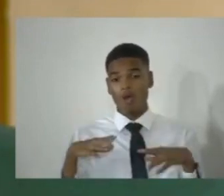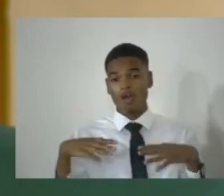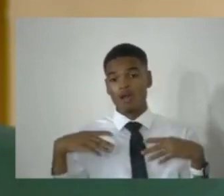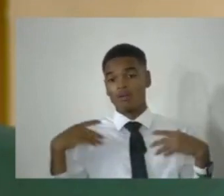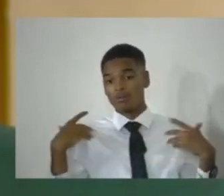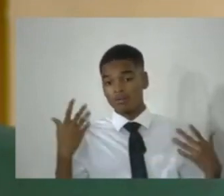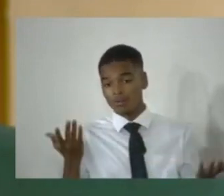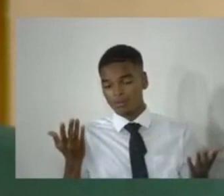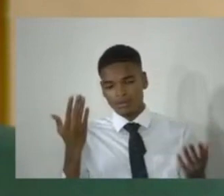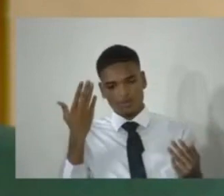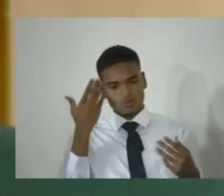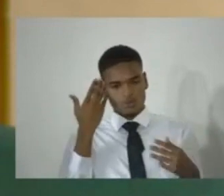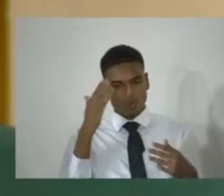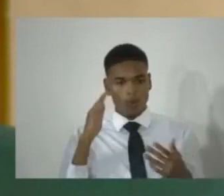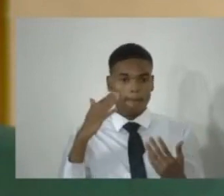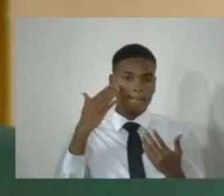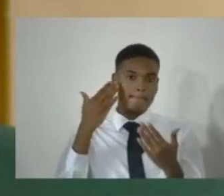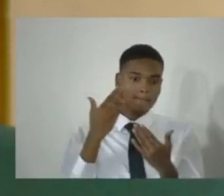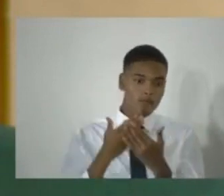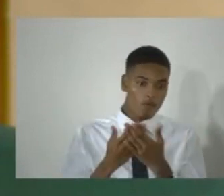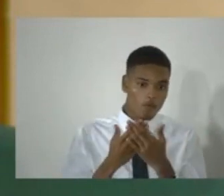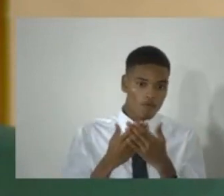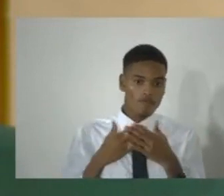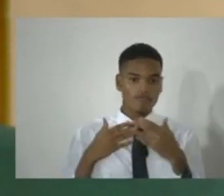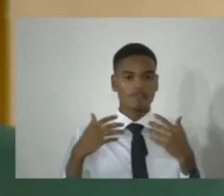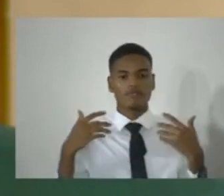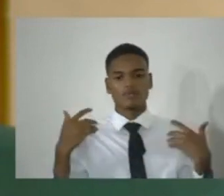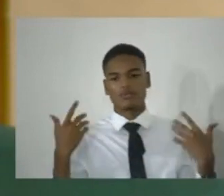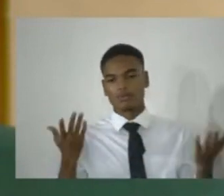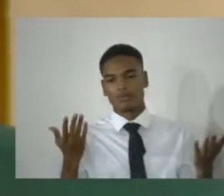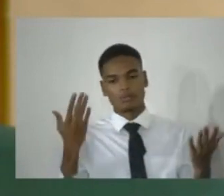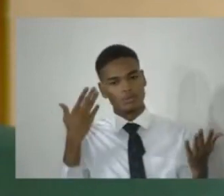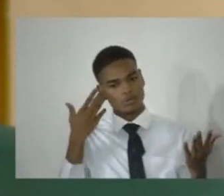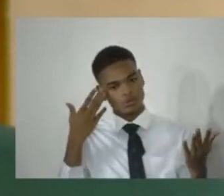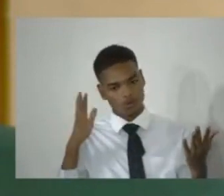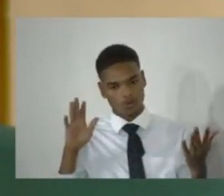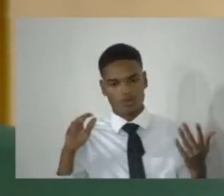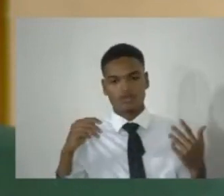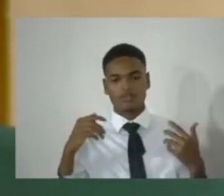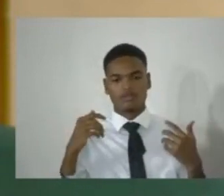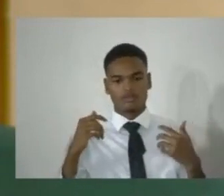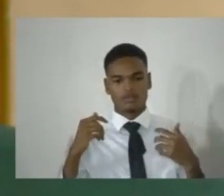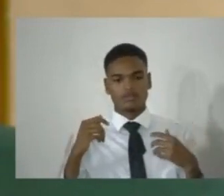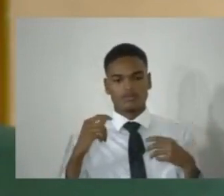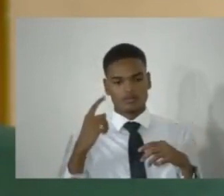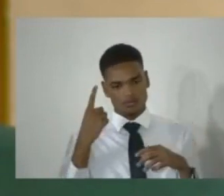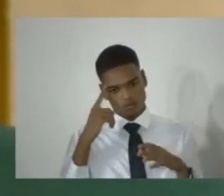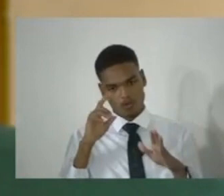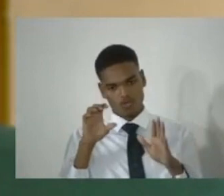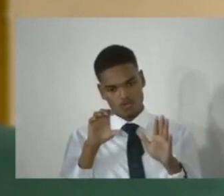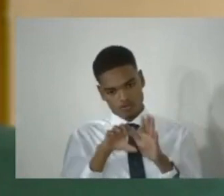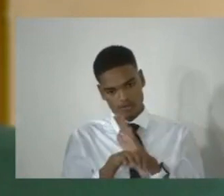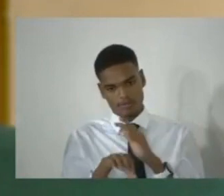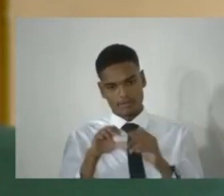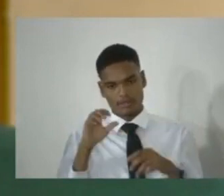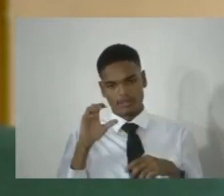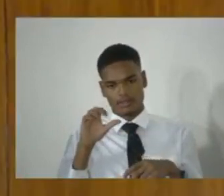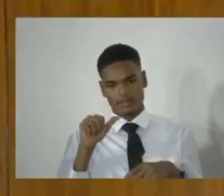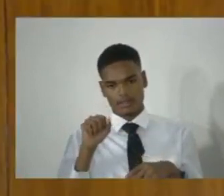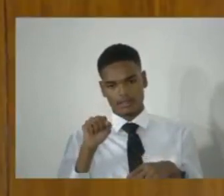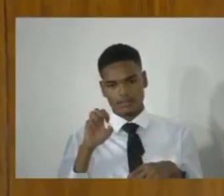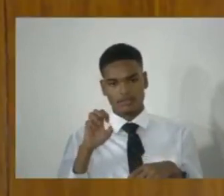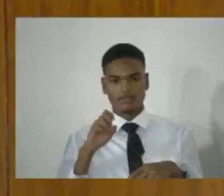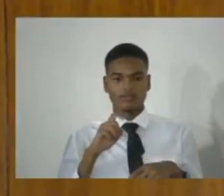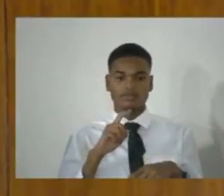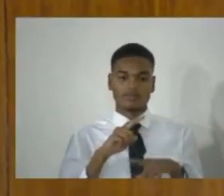of proof beyond a reasonable doubt, which is the criminal standard of proof in a criminal case, remains to be seen.